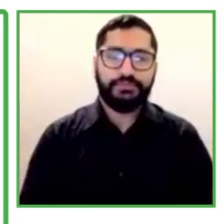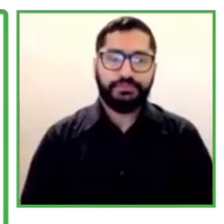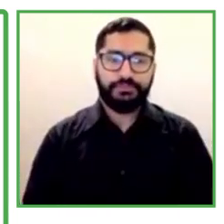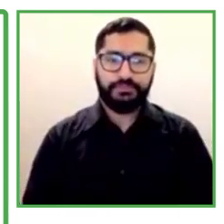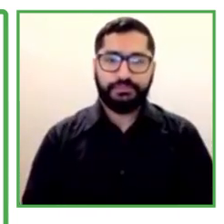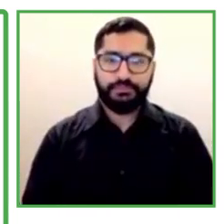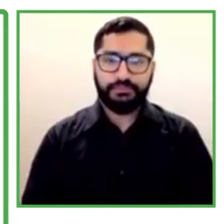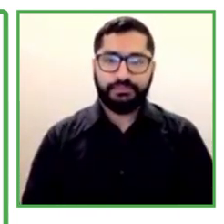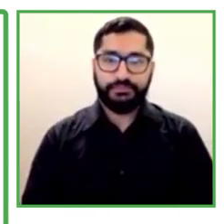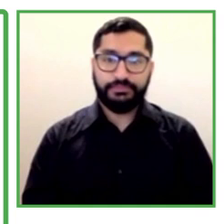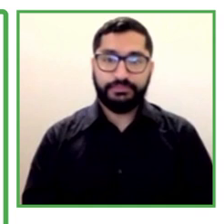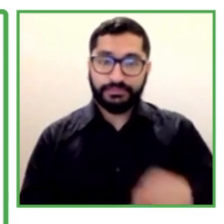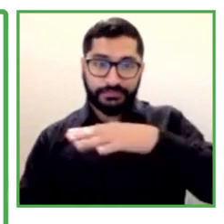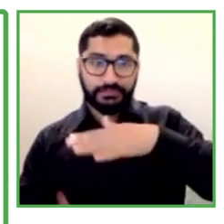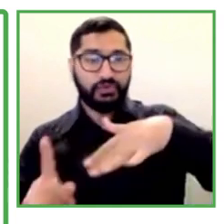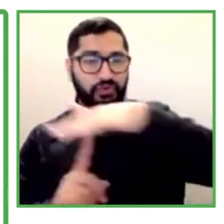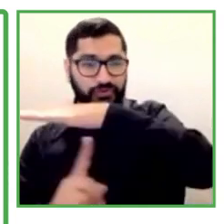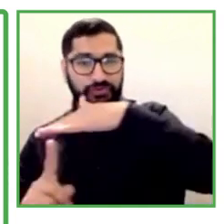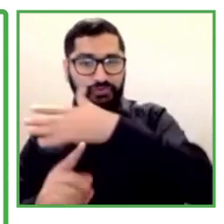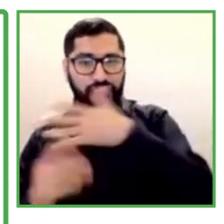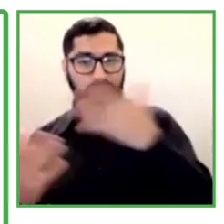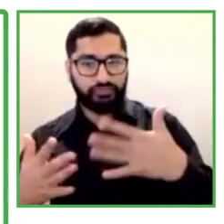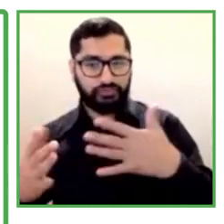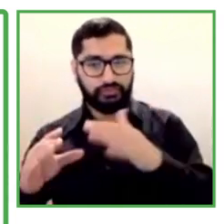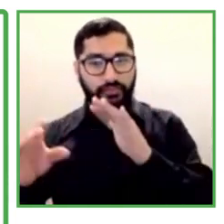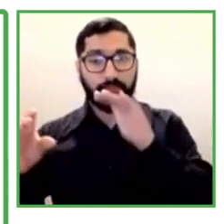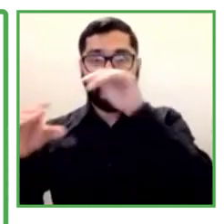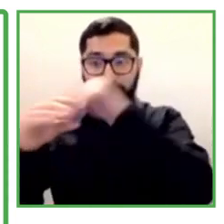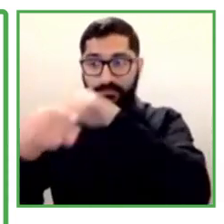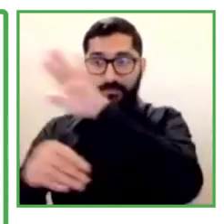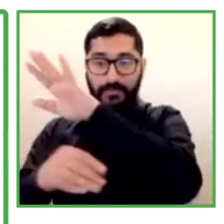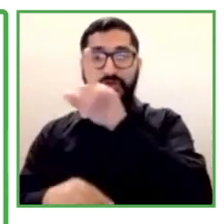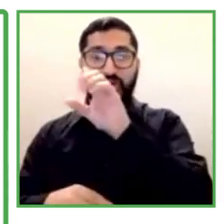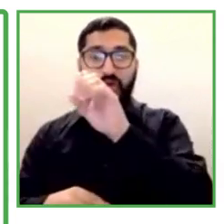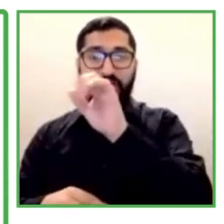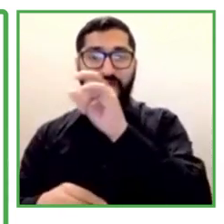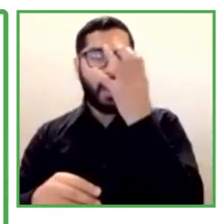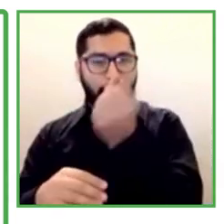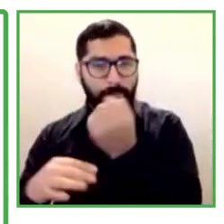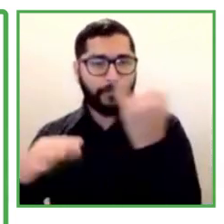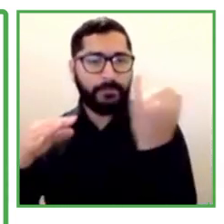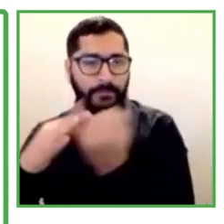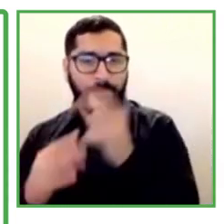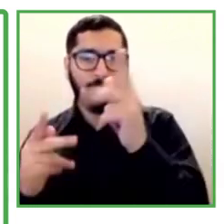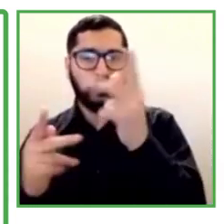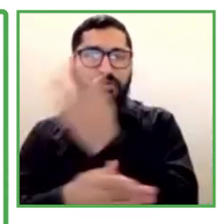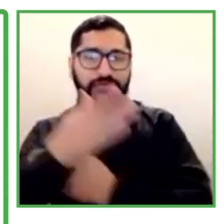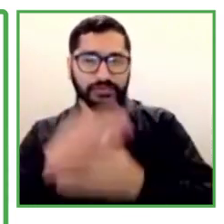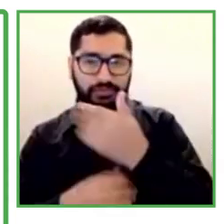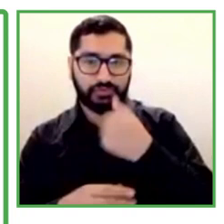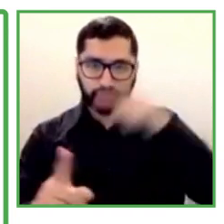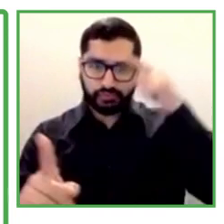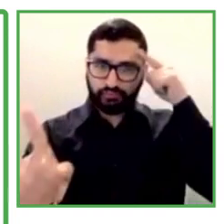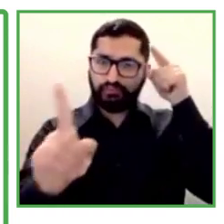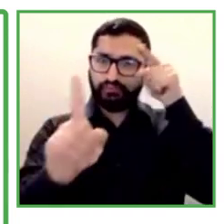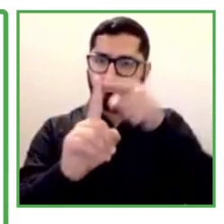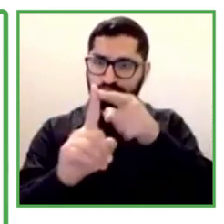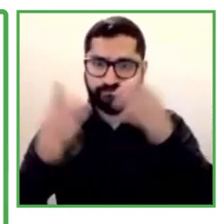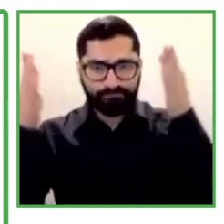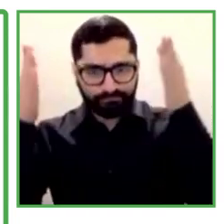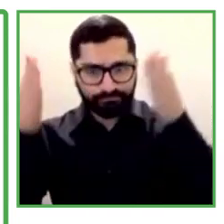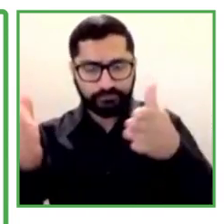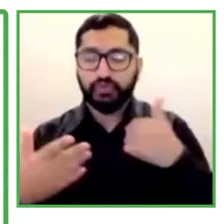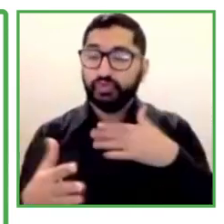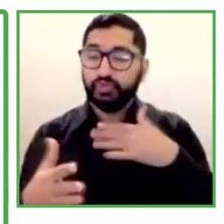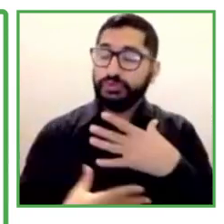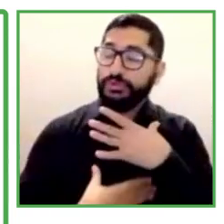And in that context, Scotiabank and inclusion of people with disabilities. Our interest in this topic was